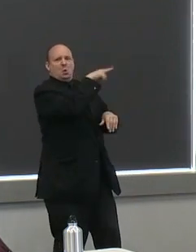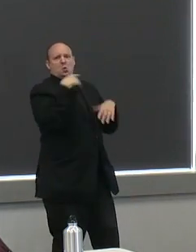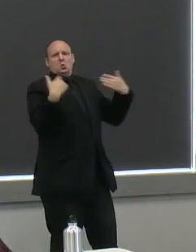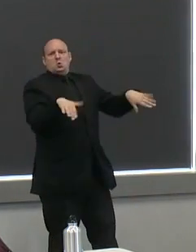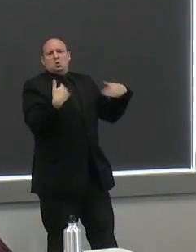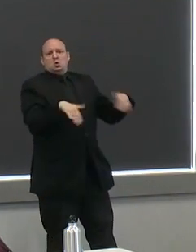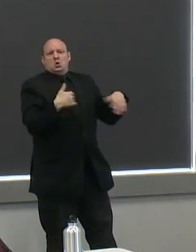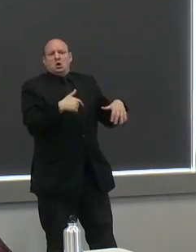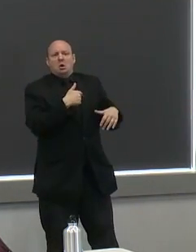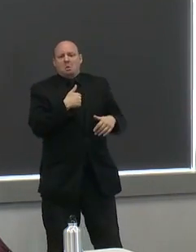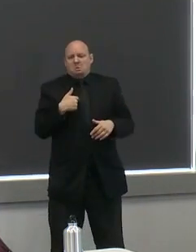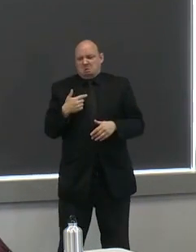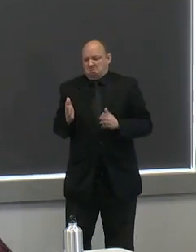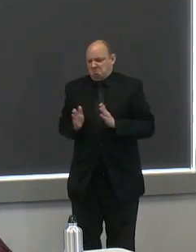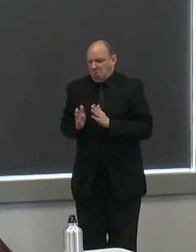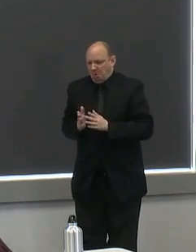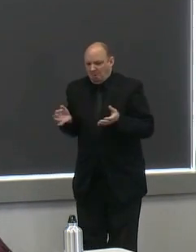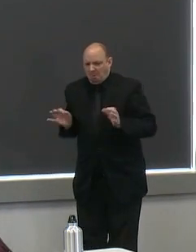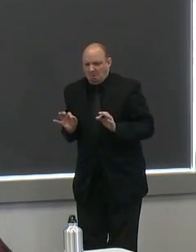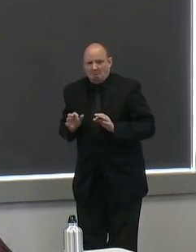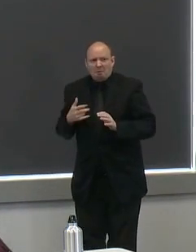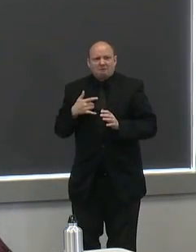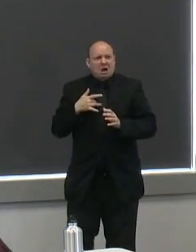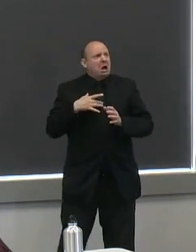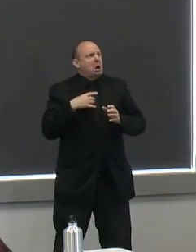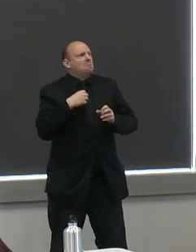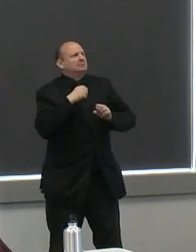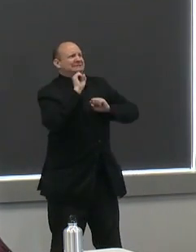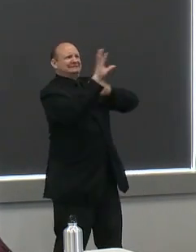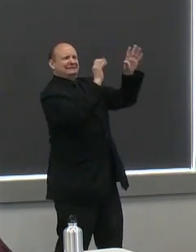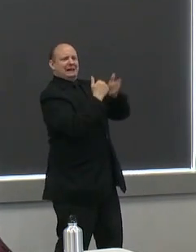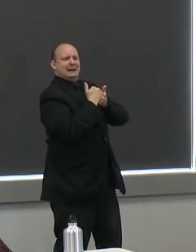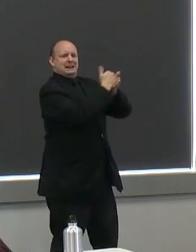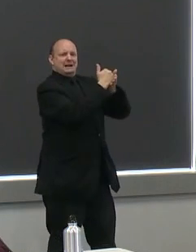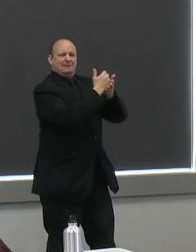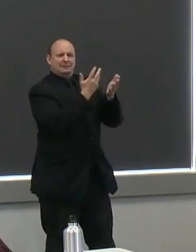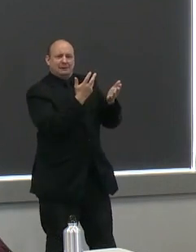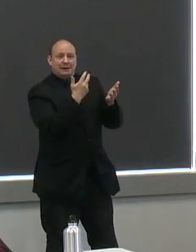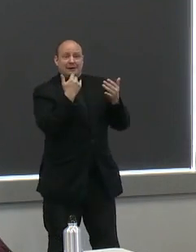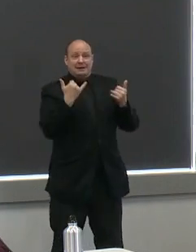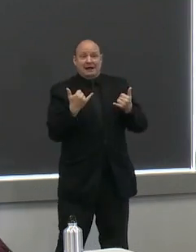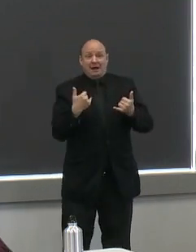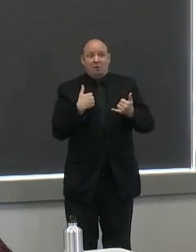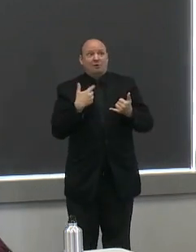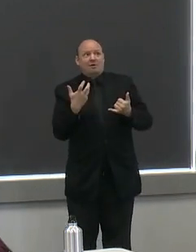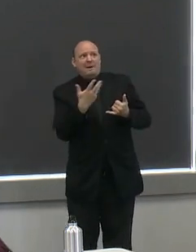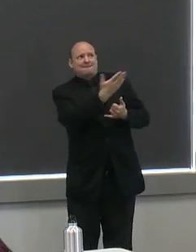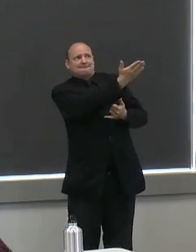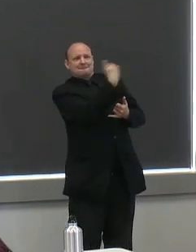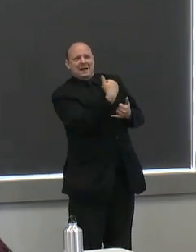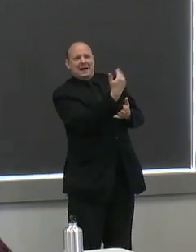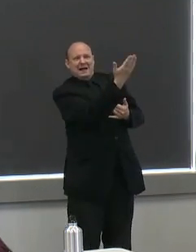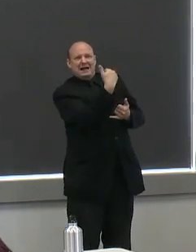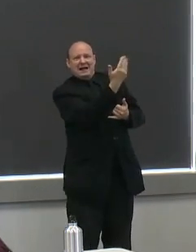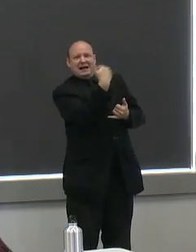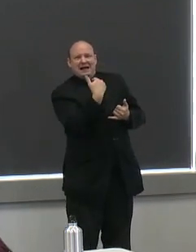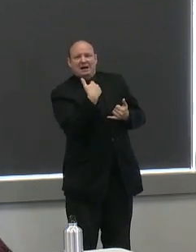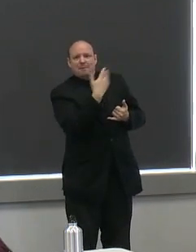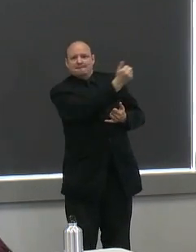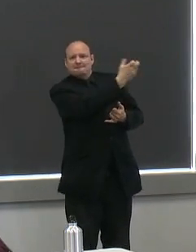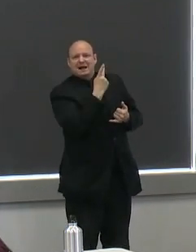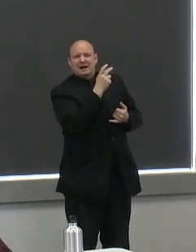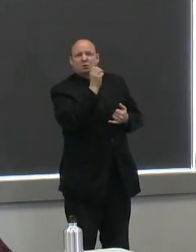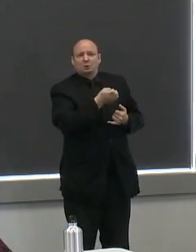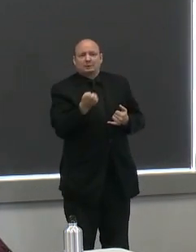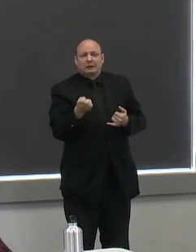rates of covid19 disease have struggled to get the testing supplies that we need the good news is is that